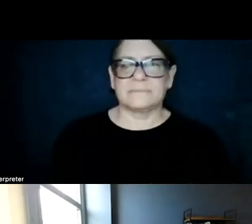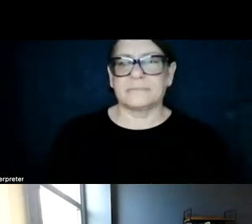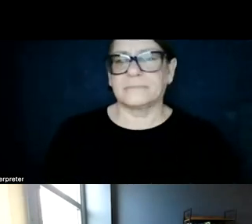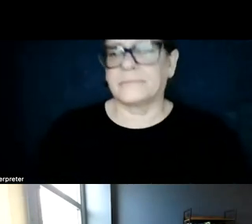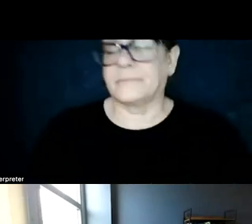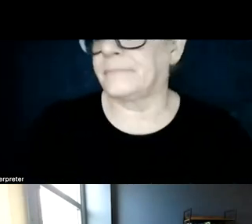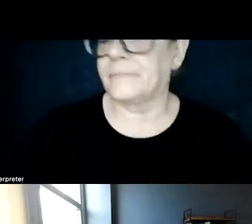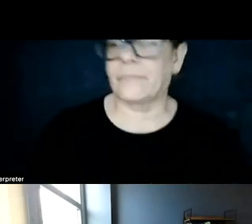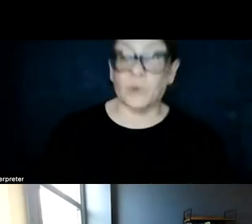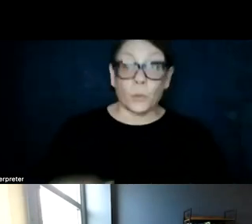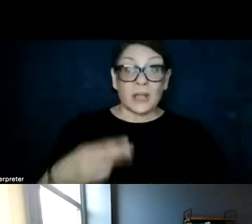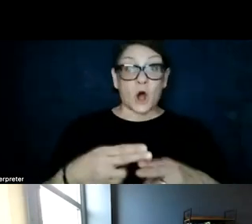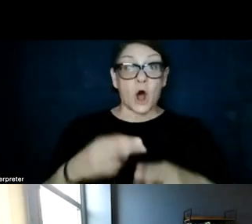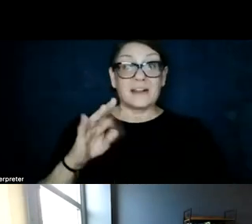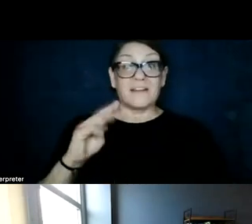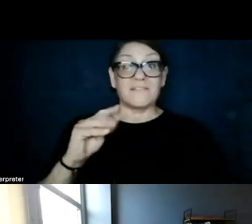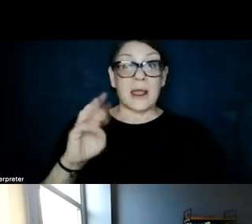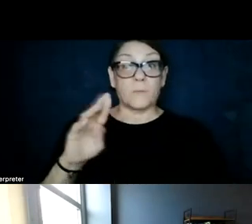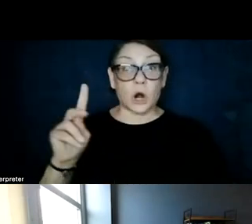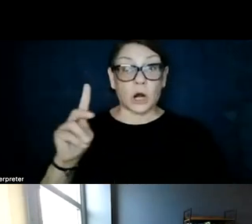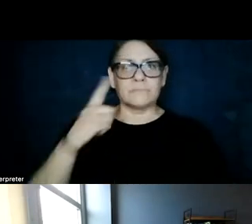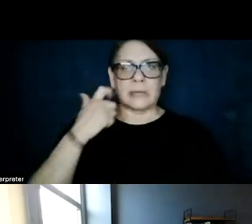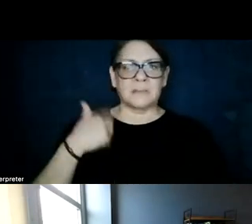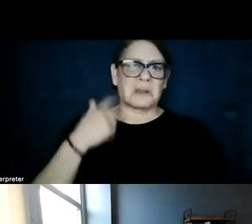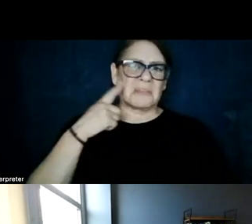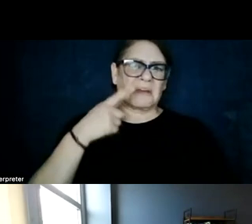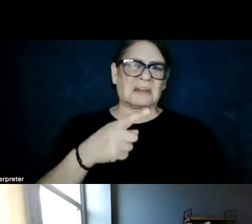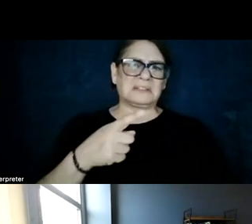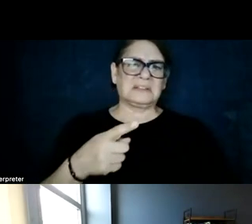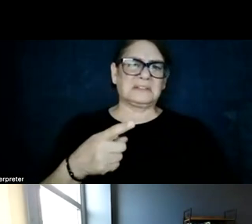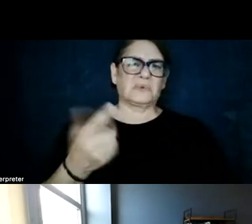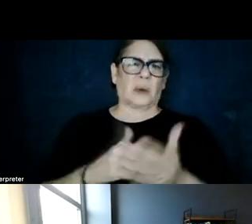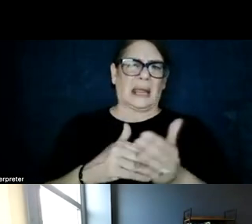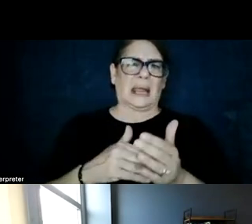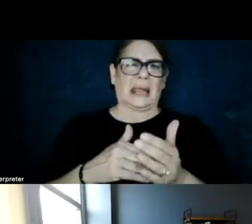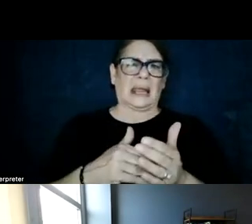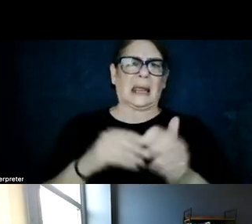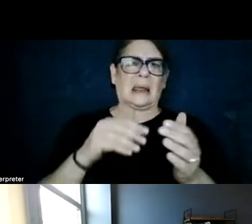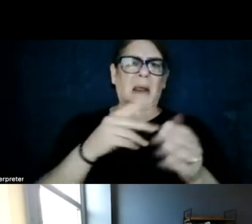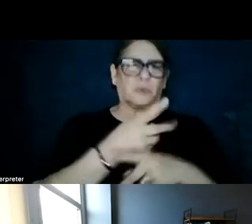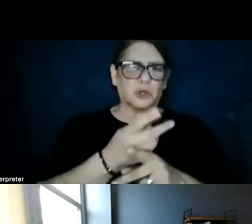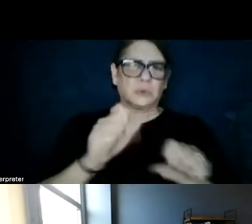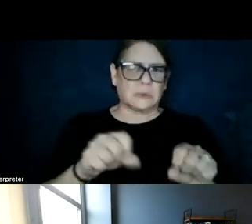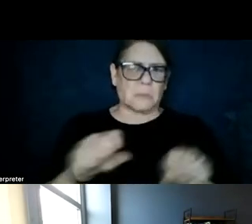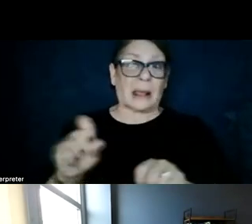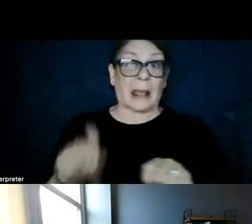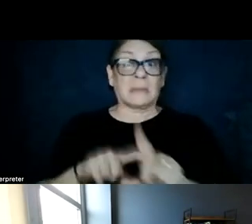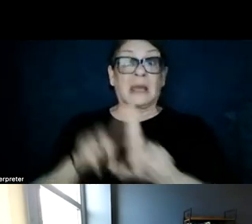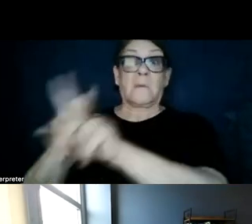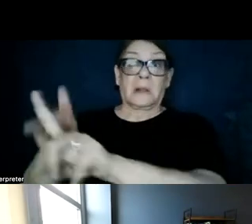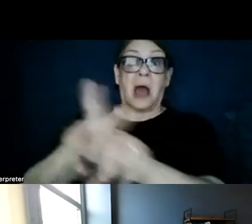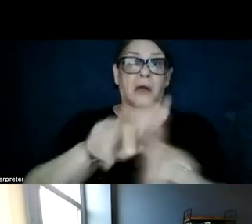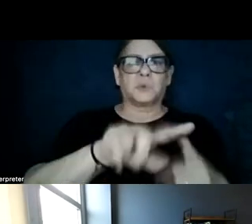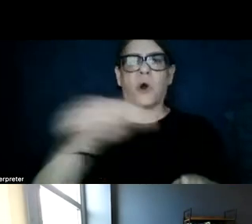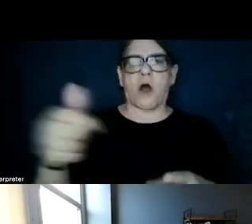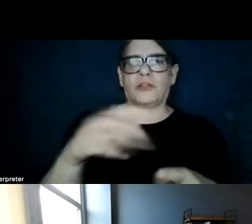we've called it a framework because we believe that this is highly reproducible and should be used in other contexts, even though we